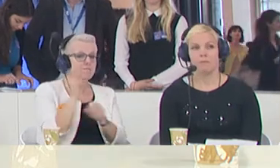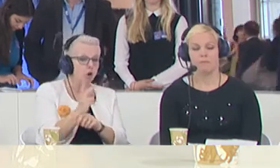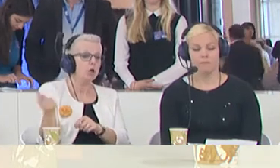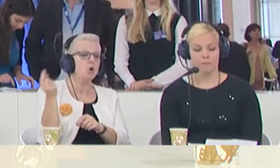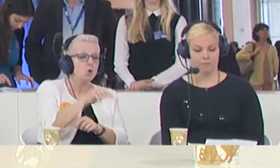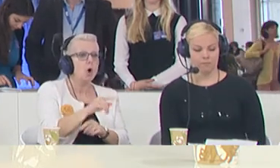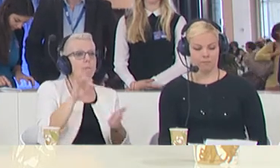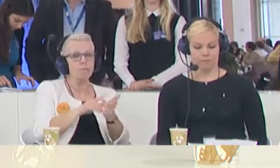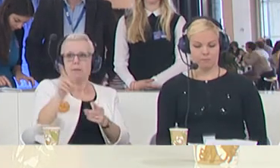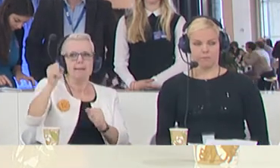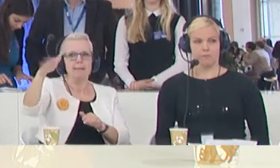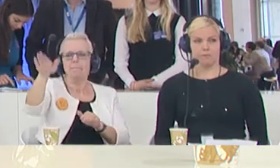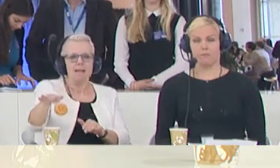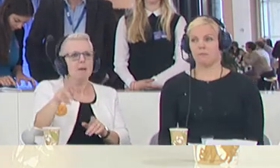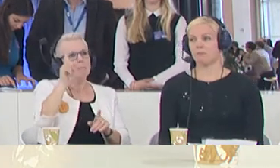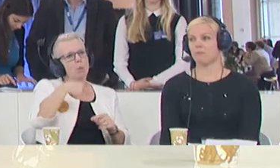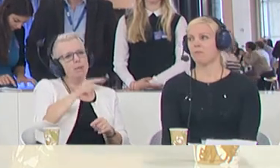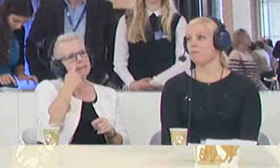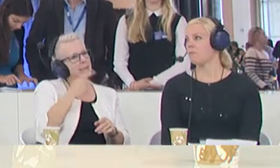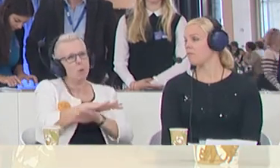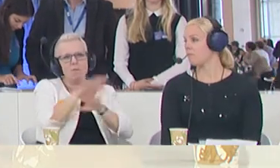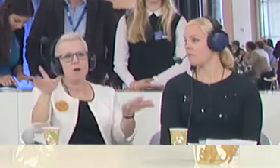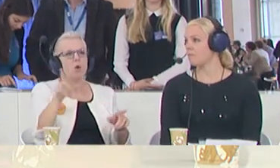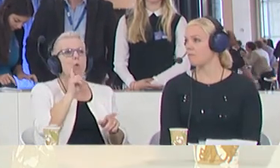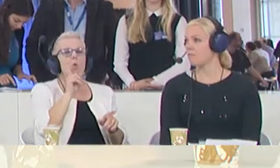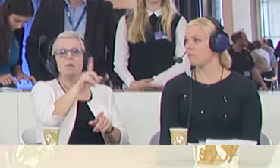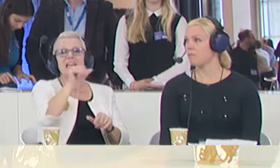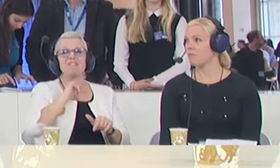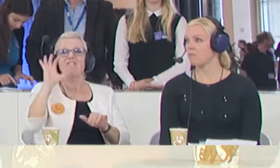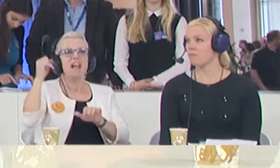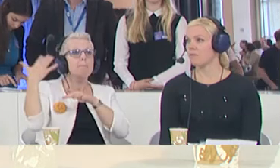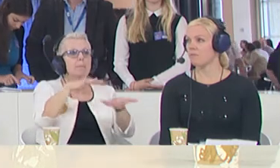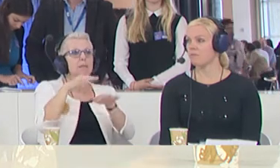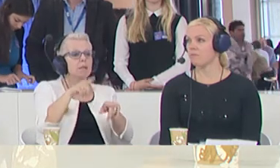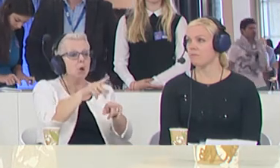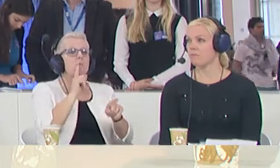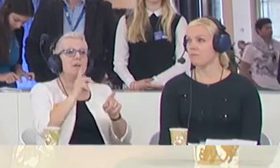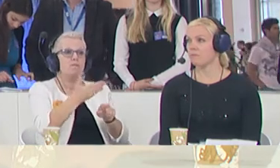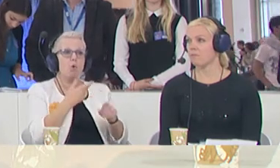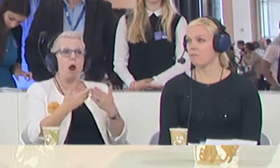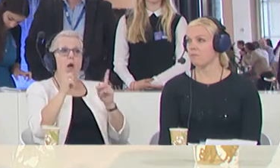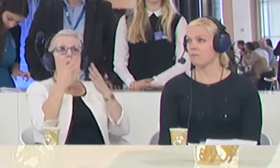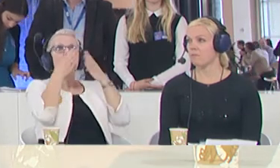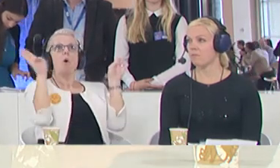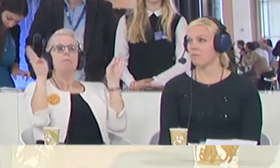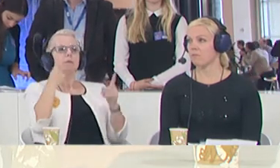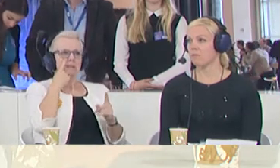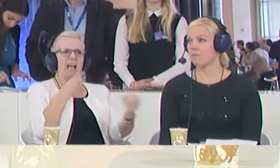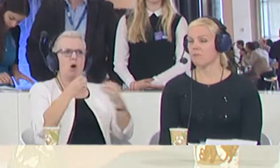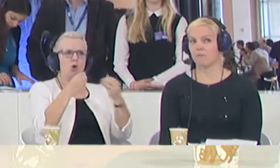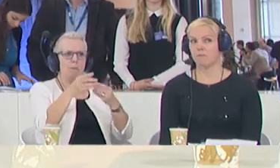because they have to go. But overall, we see that societies that have a lot of migration, that are open, are doing much better economically.